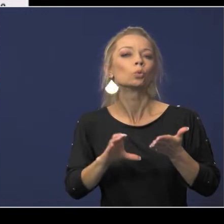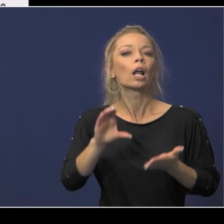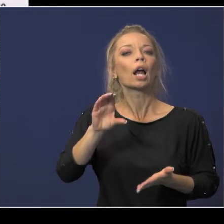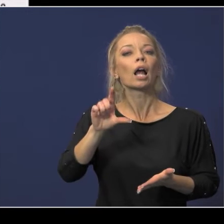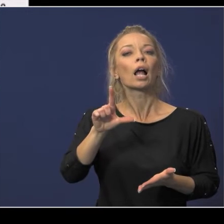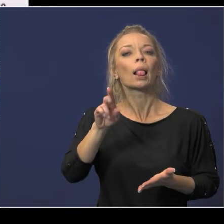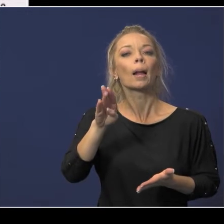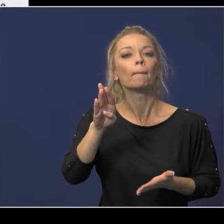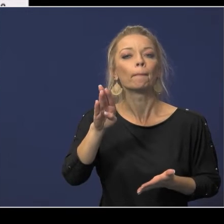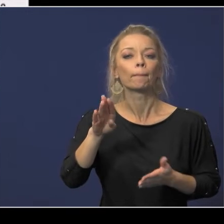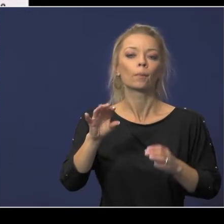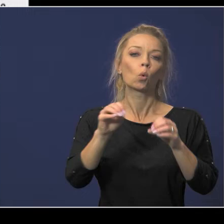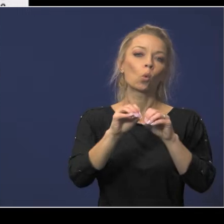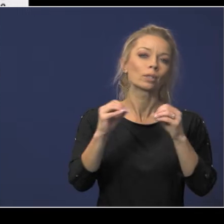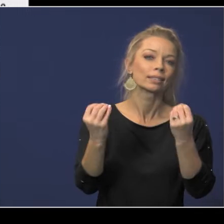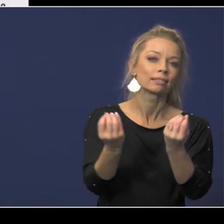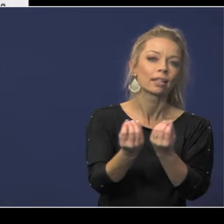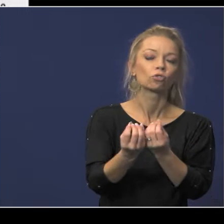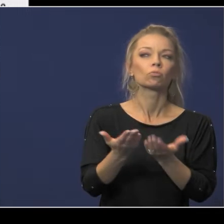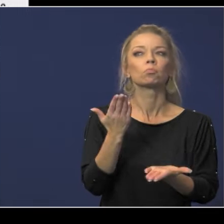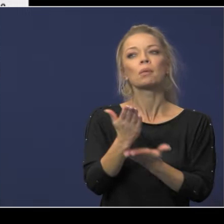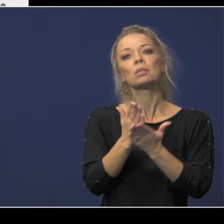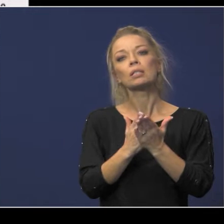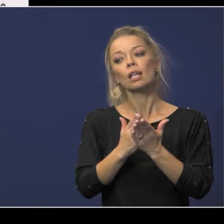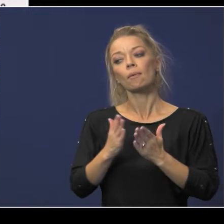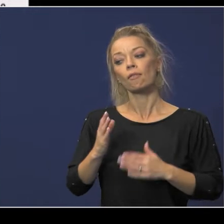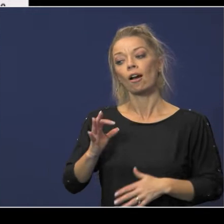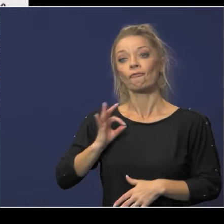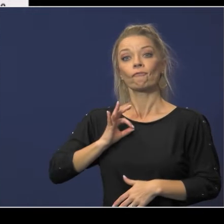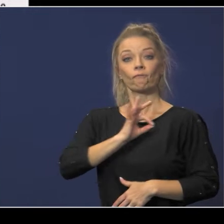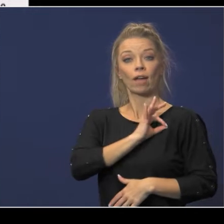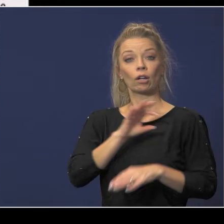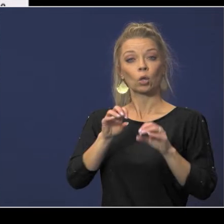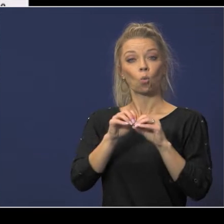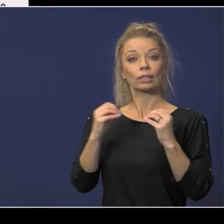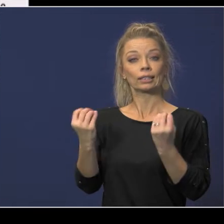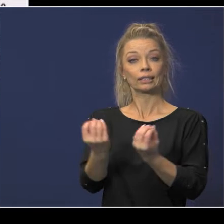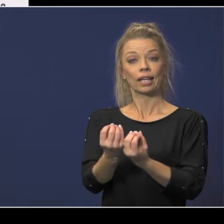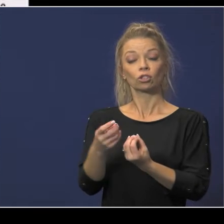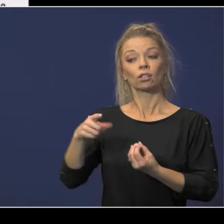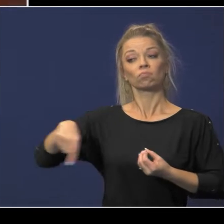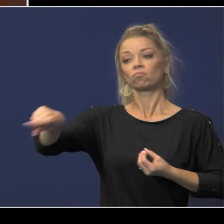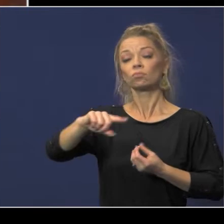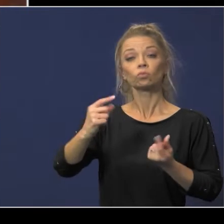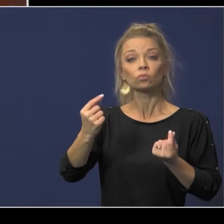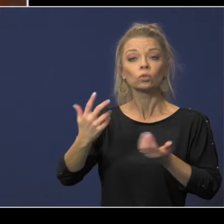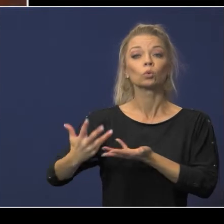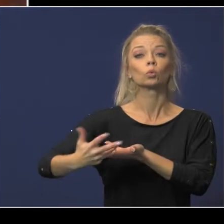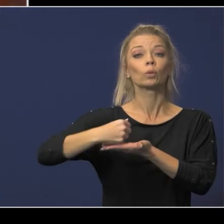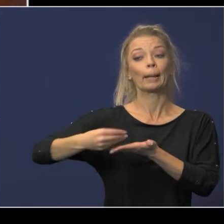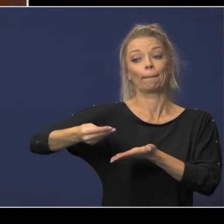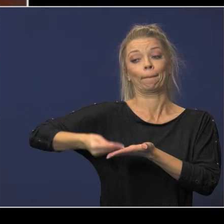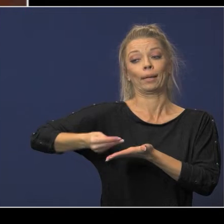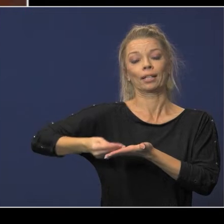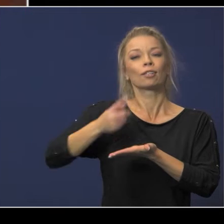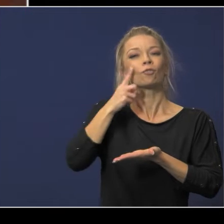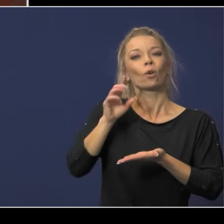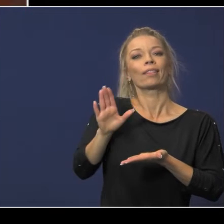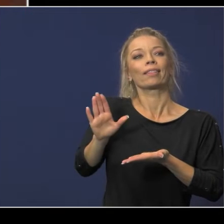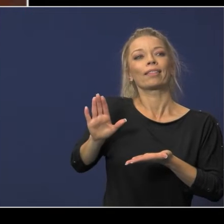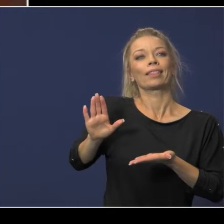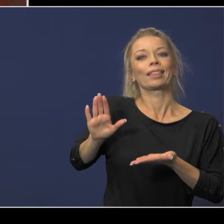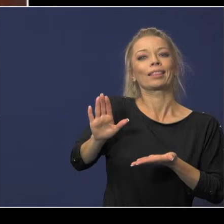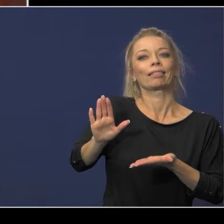organizations as well as maybe some of our faculty organizations where they raise money for the benefit of their